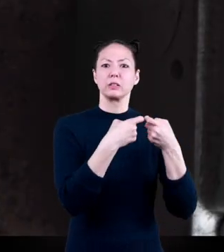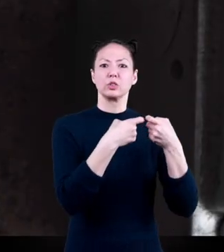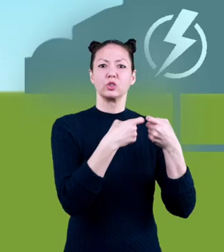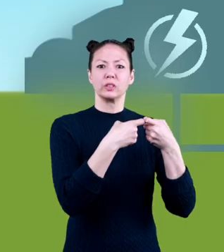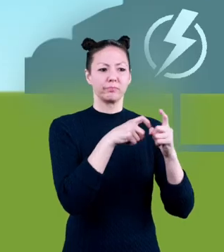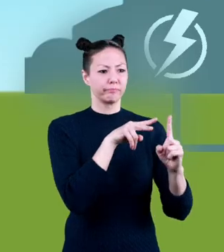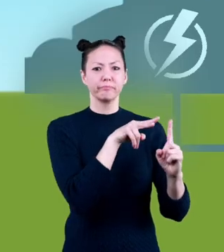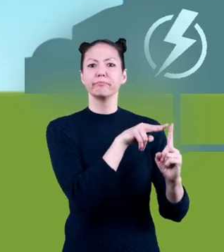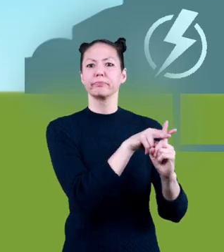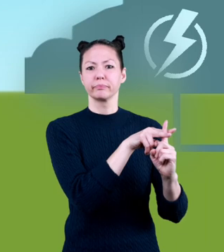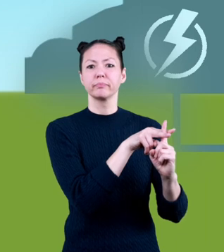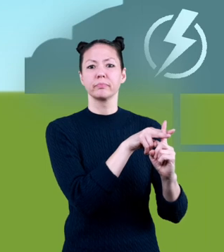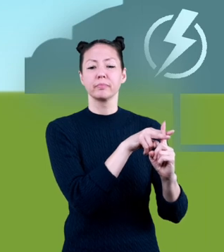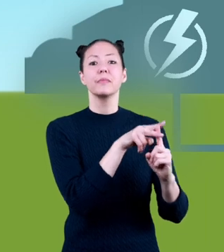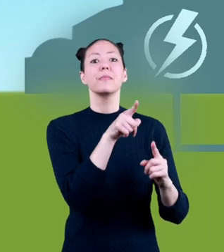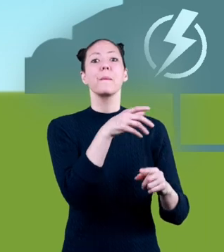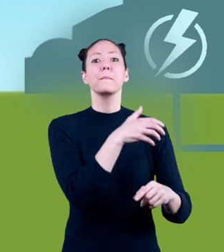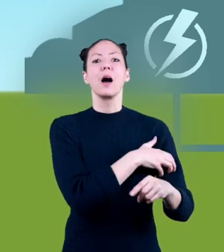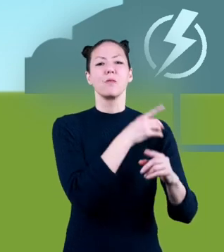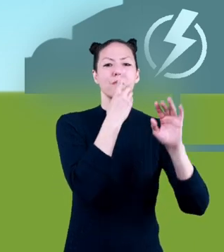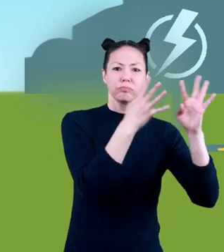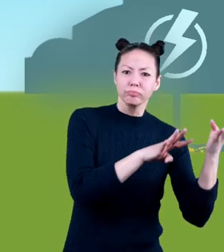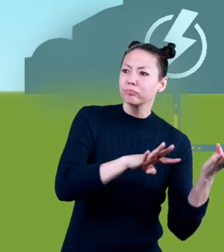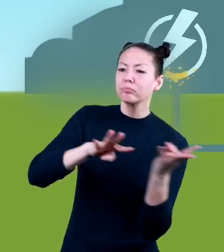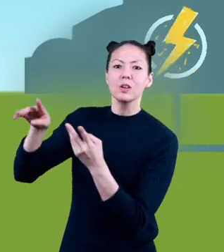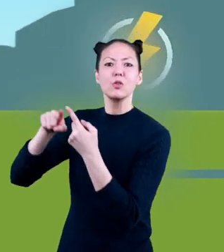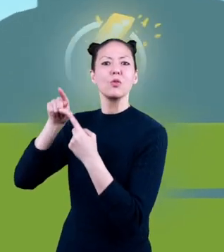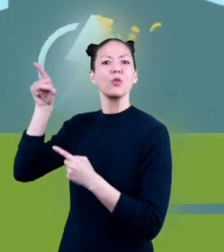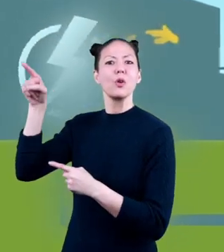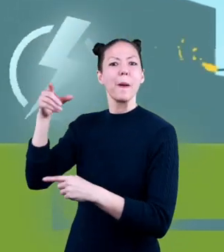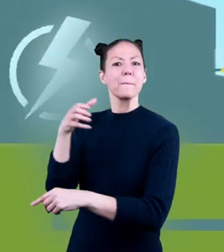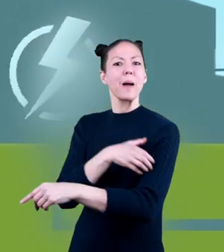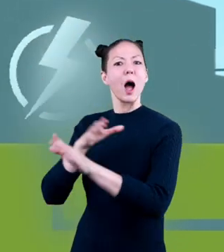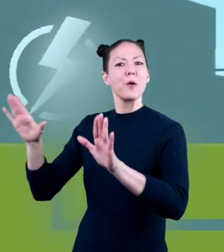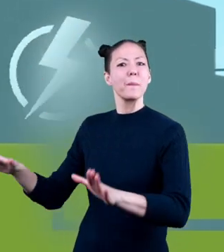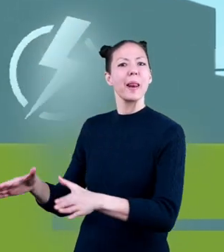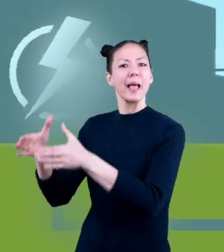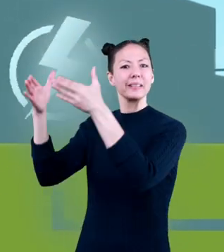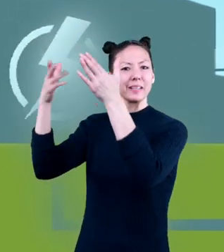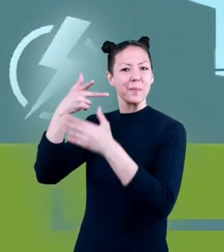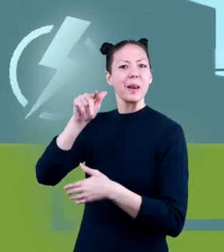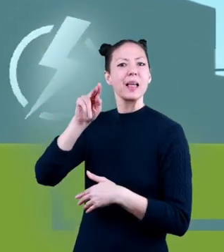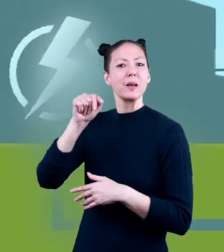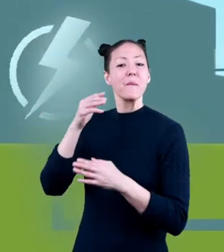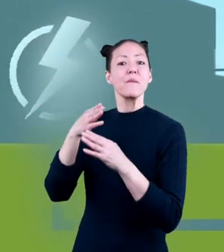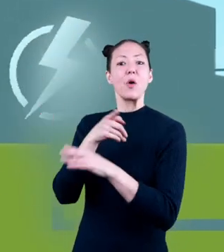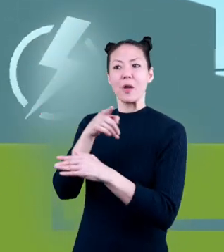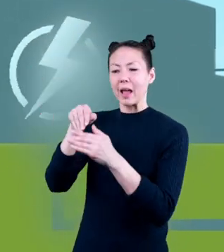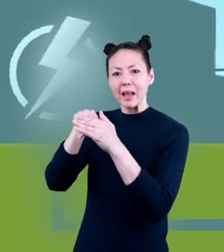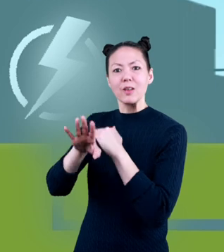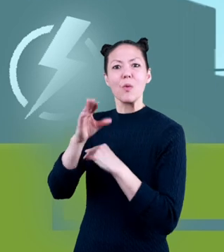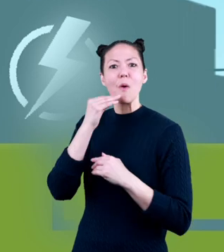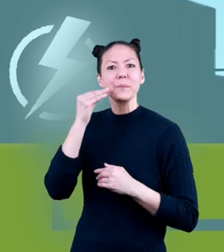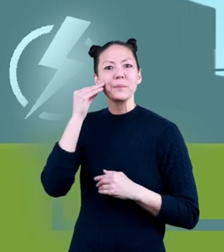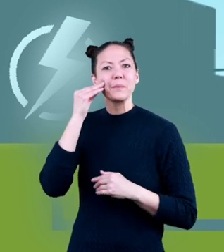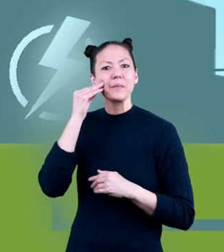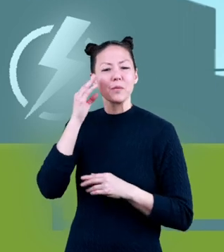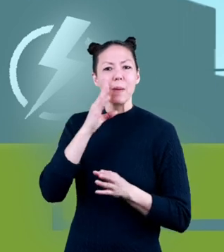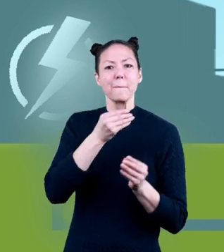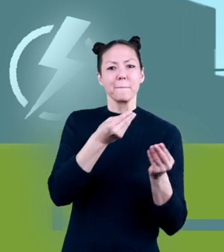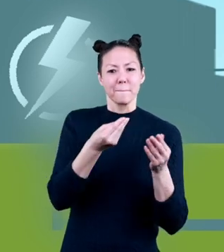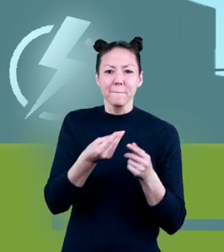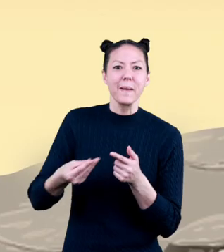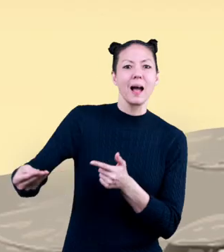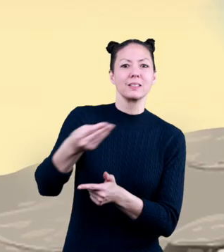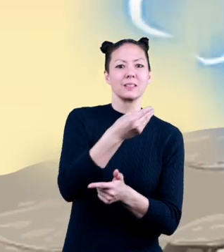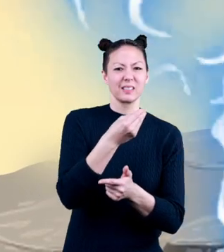outlet, the power flows from the power plant. But, before it enters your home, it passes through